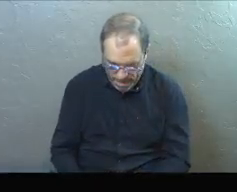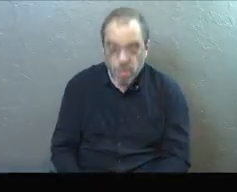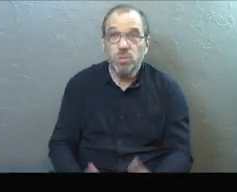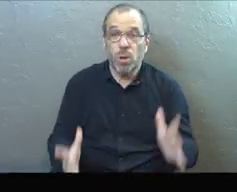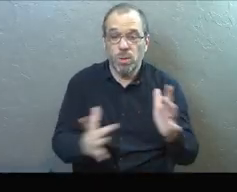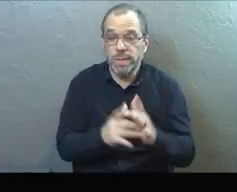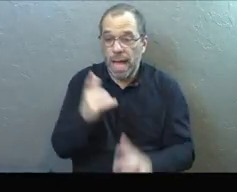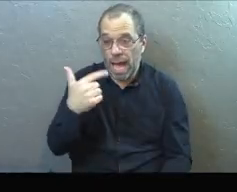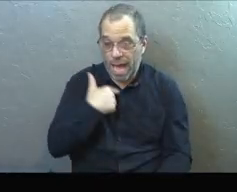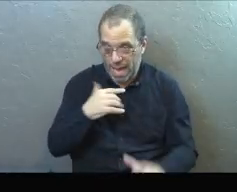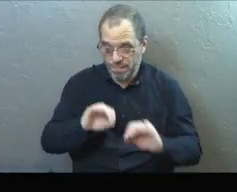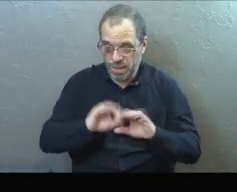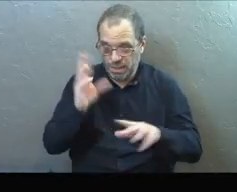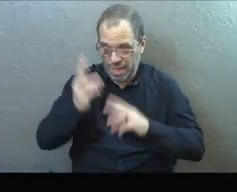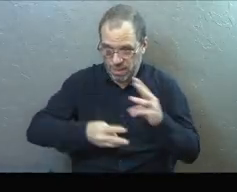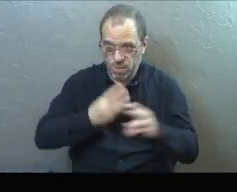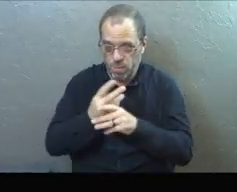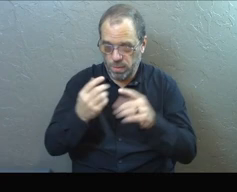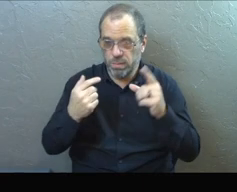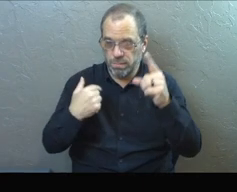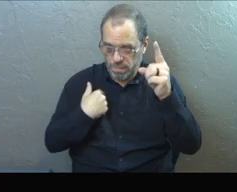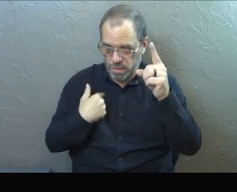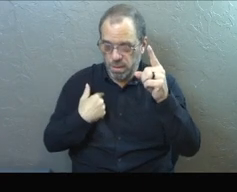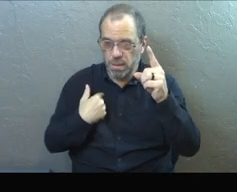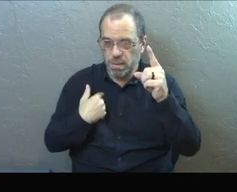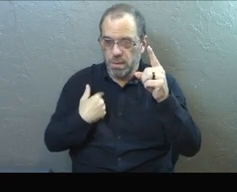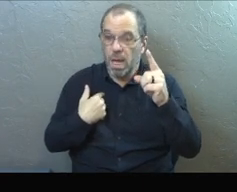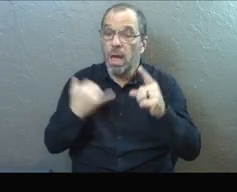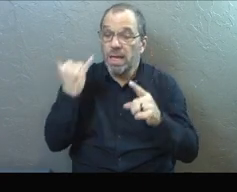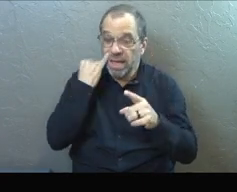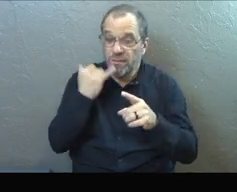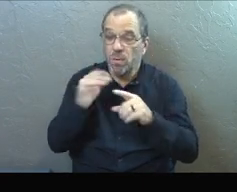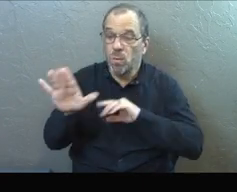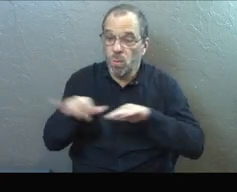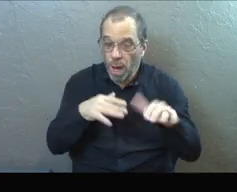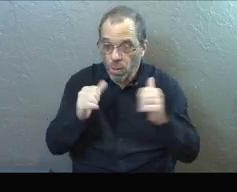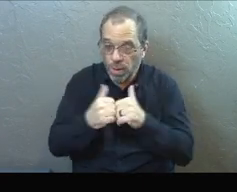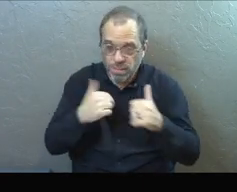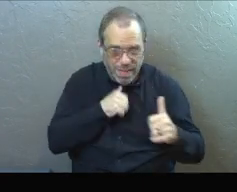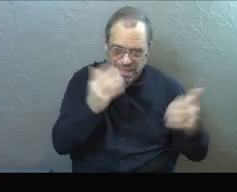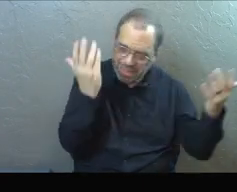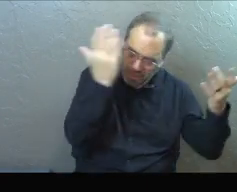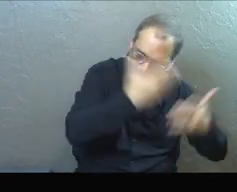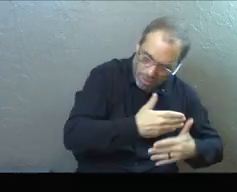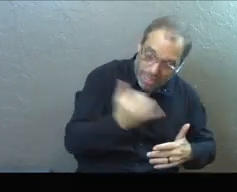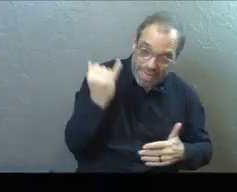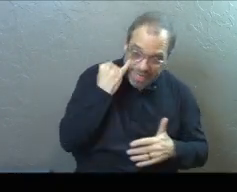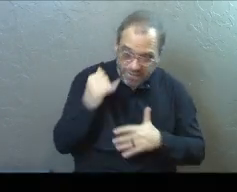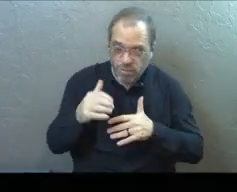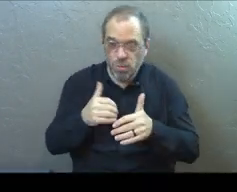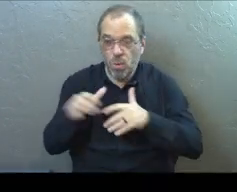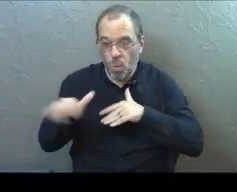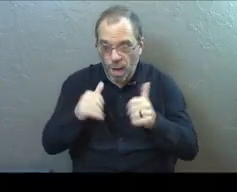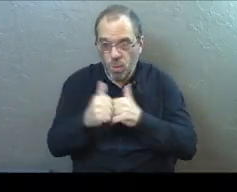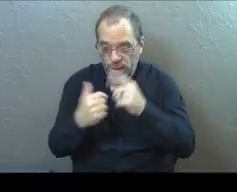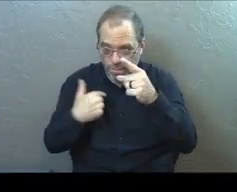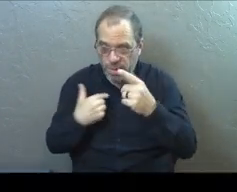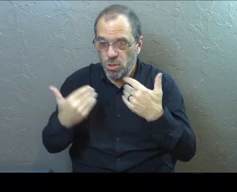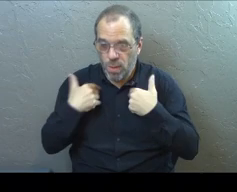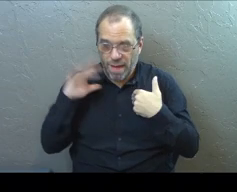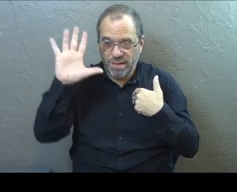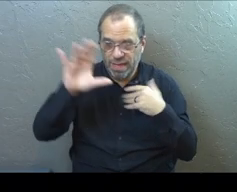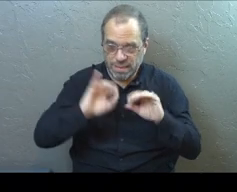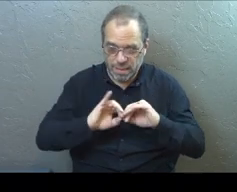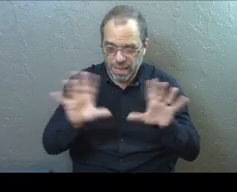So Jesus says, he's the light of the world. Anyone who walks with him will not have to walk in darkness. If you walk with him, you have his